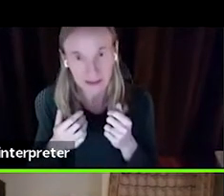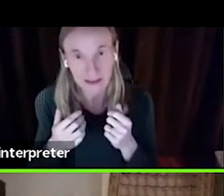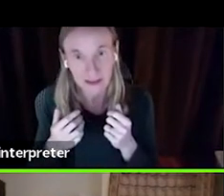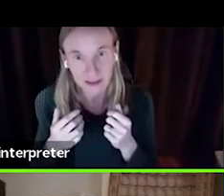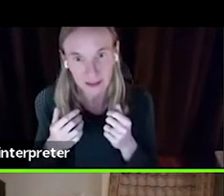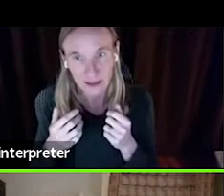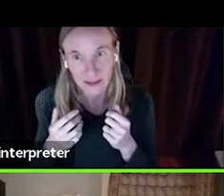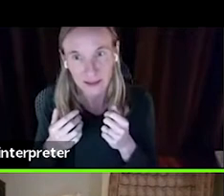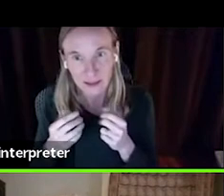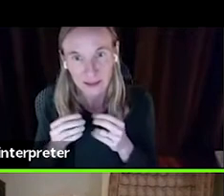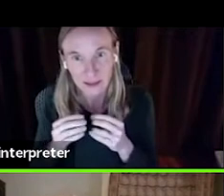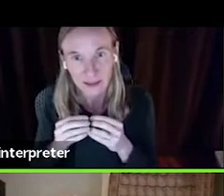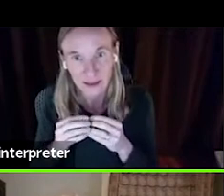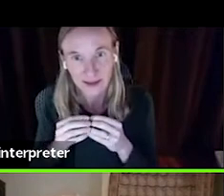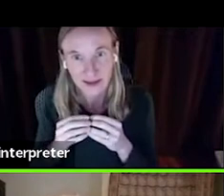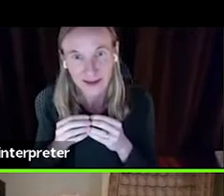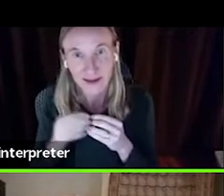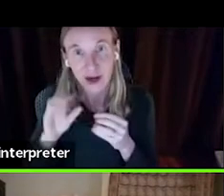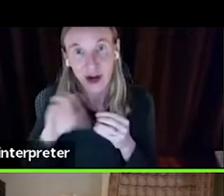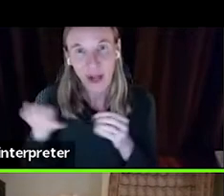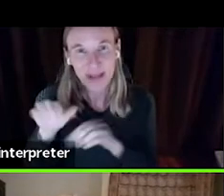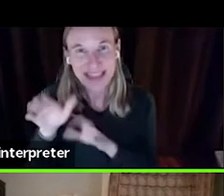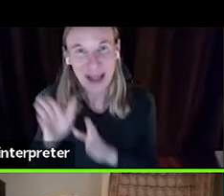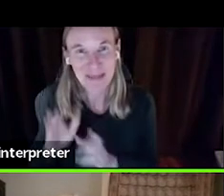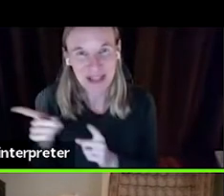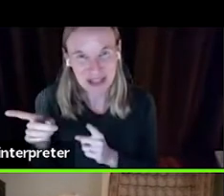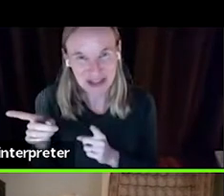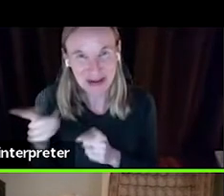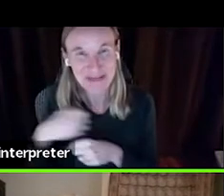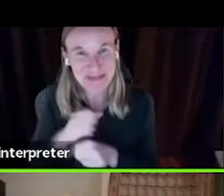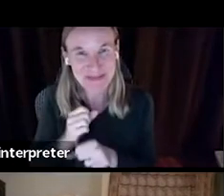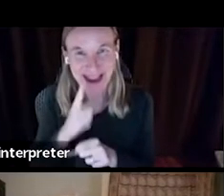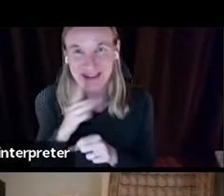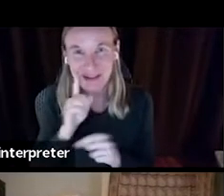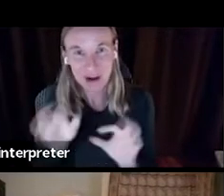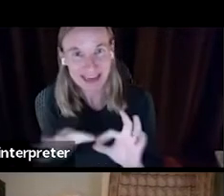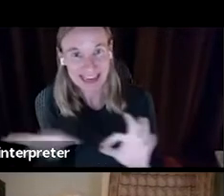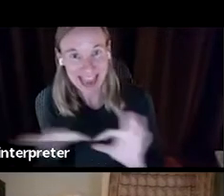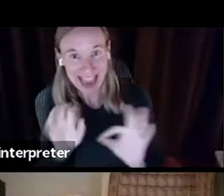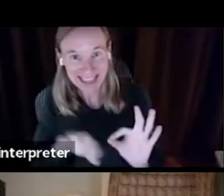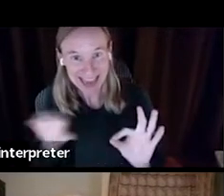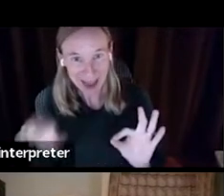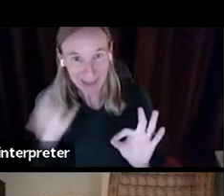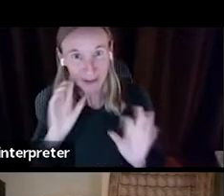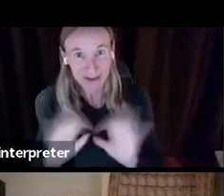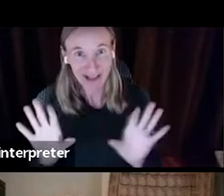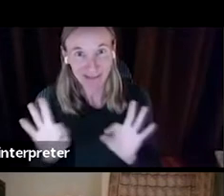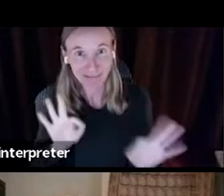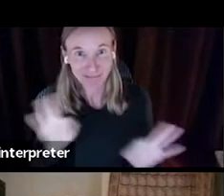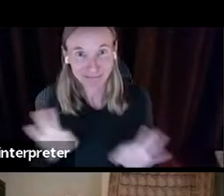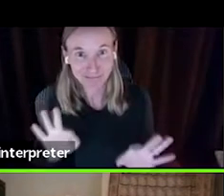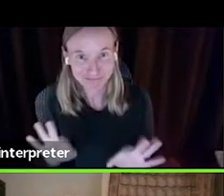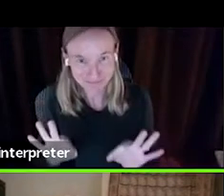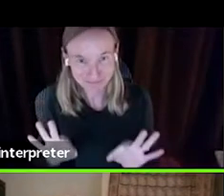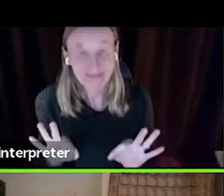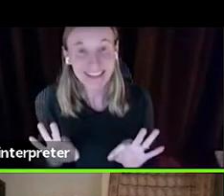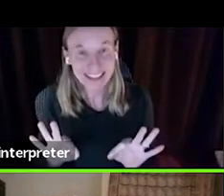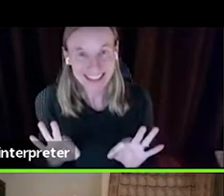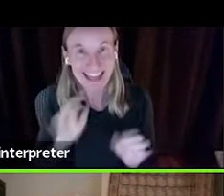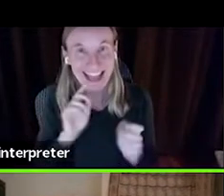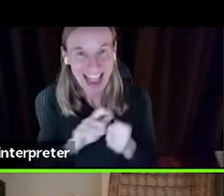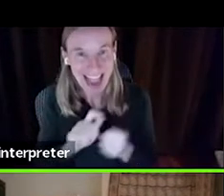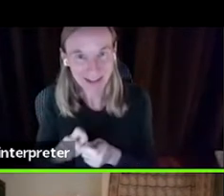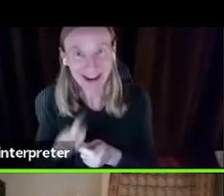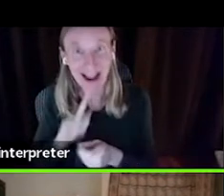closed captioner who is making sure that the captions that go out are actually